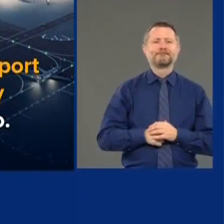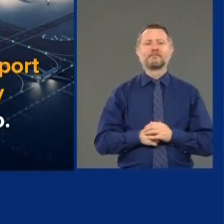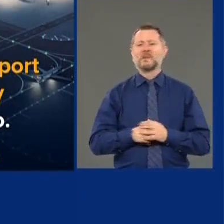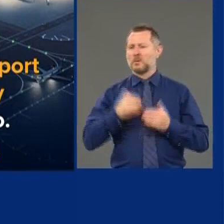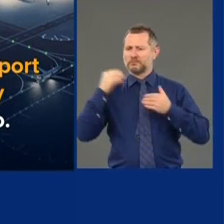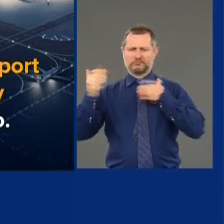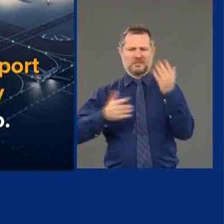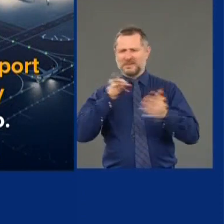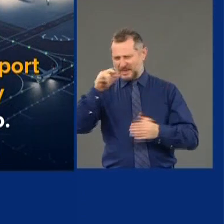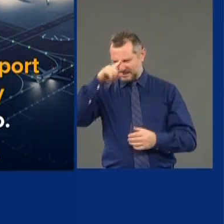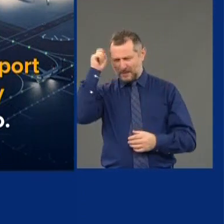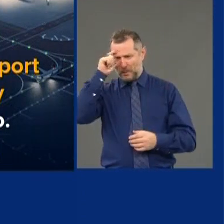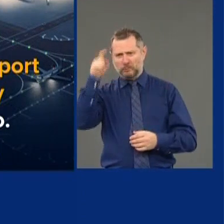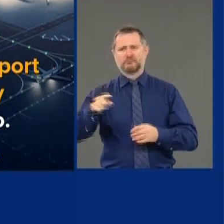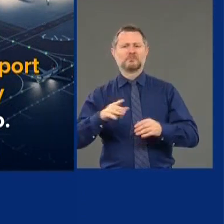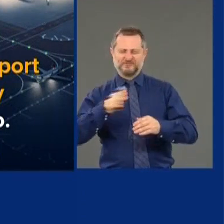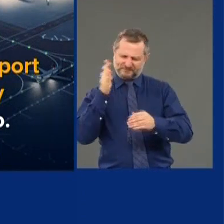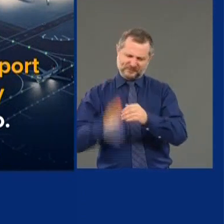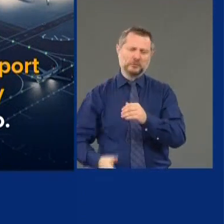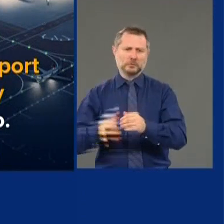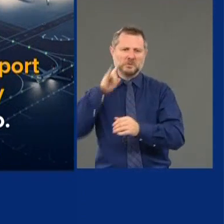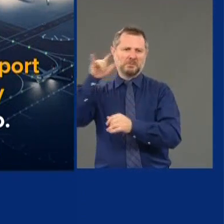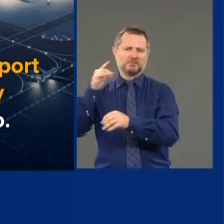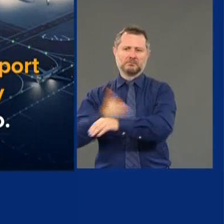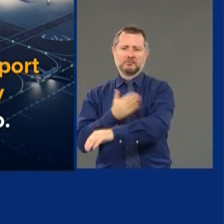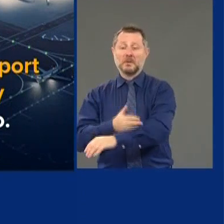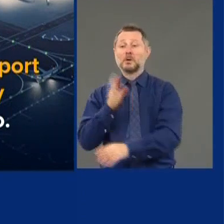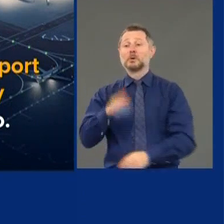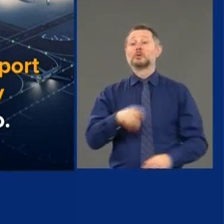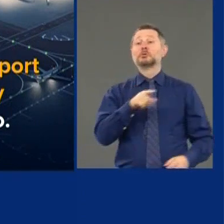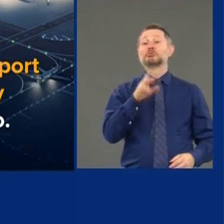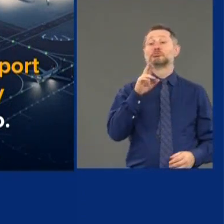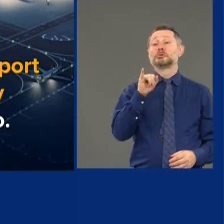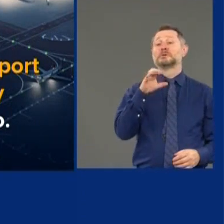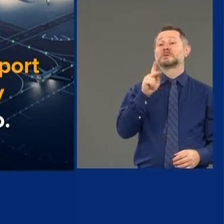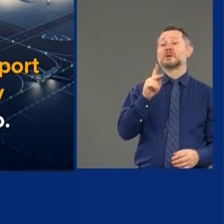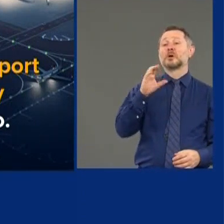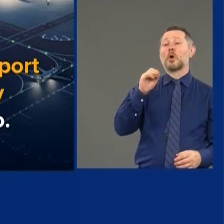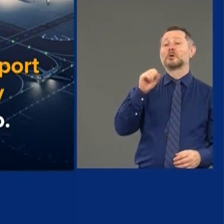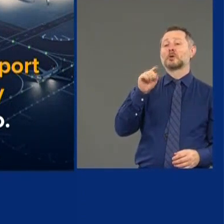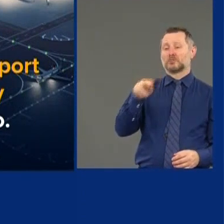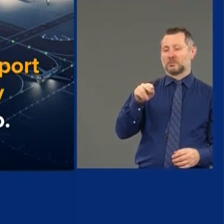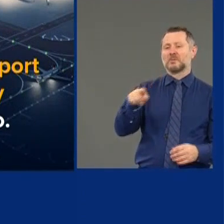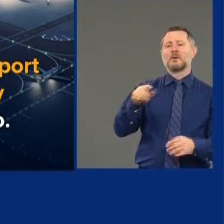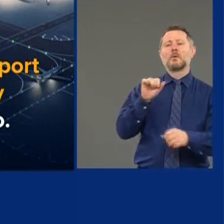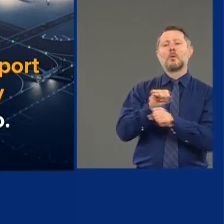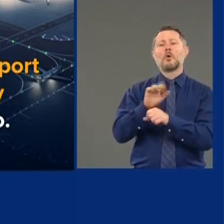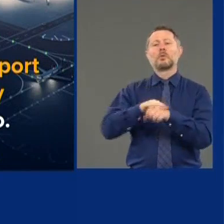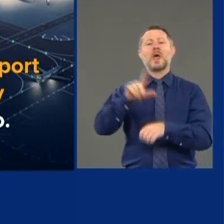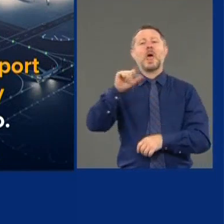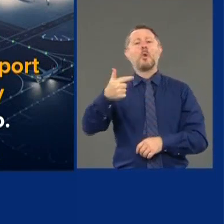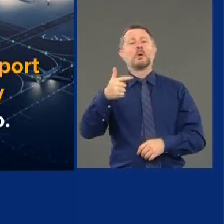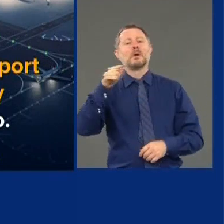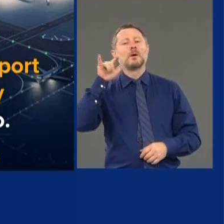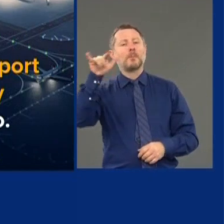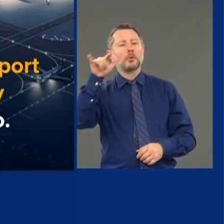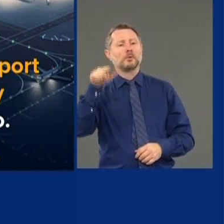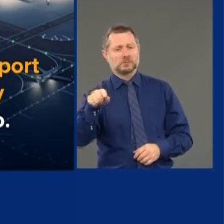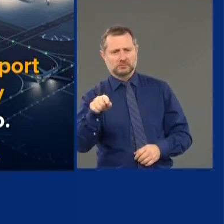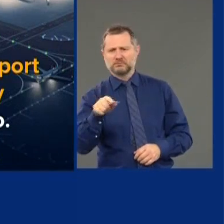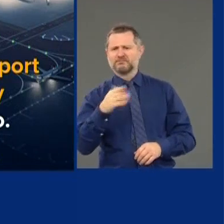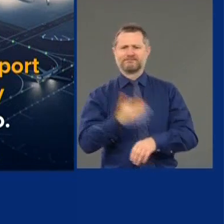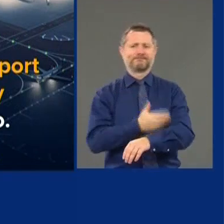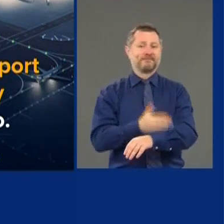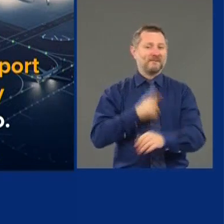it done this summer. Rick Cotton, fast-tracking LaGuardia Airport, first new airport in 25 years.